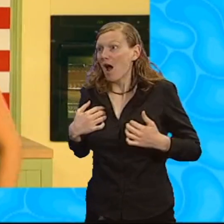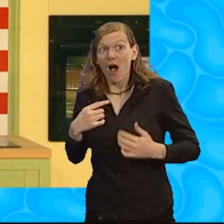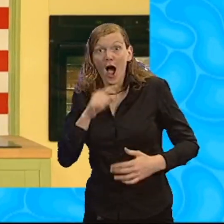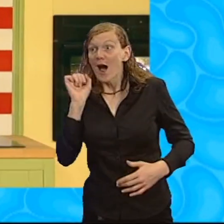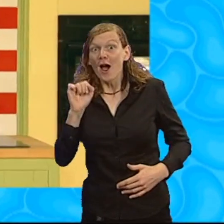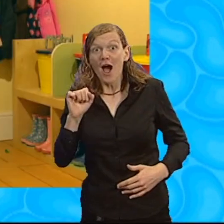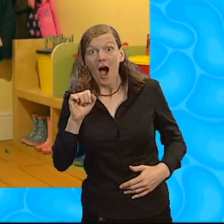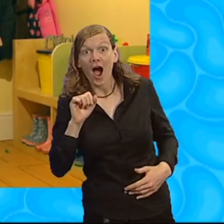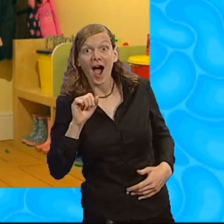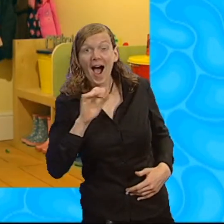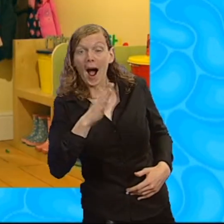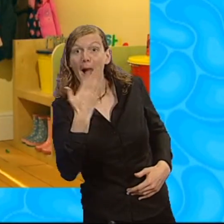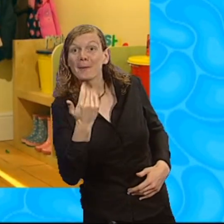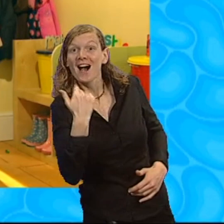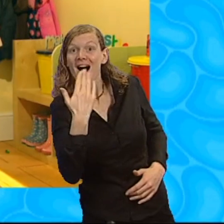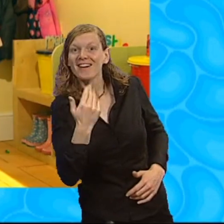Come in.